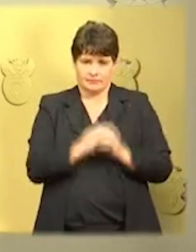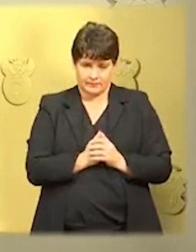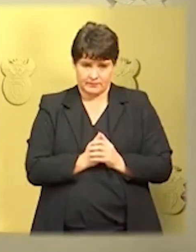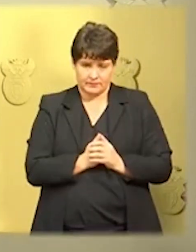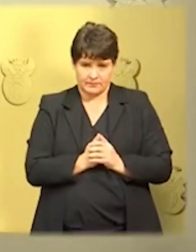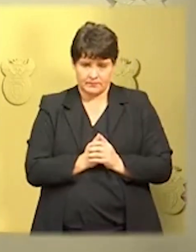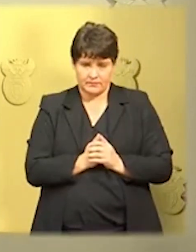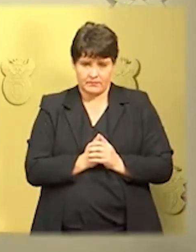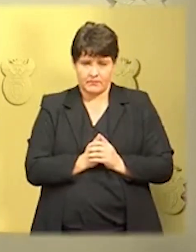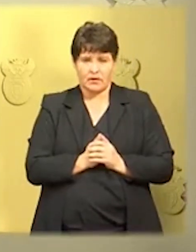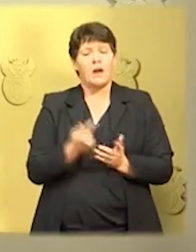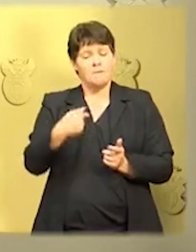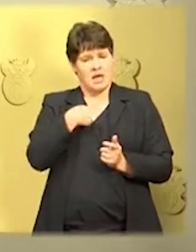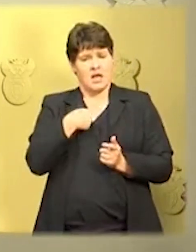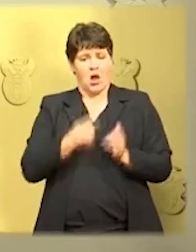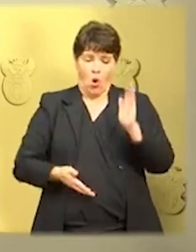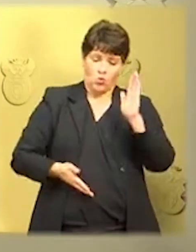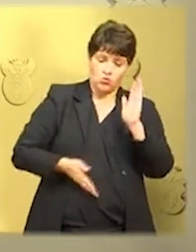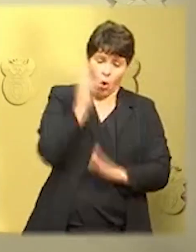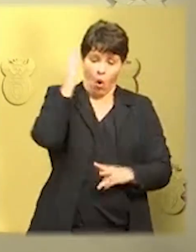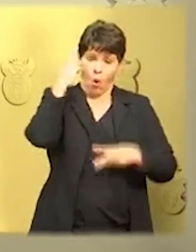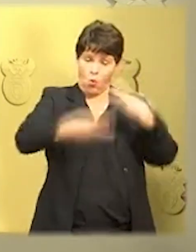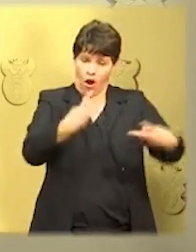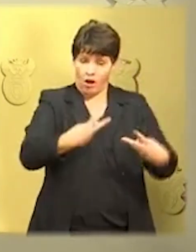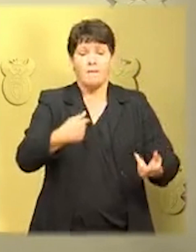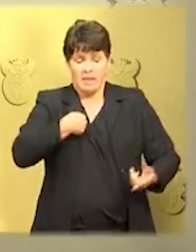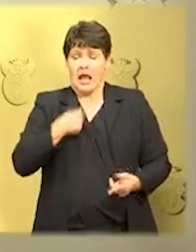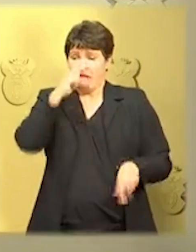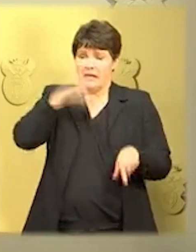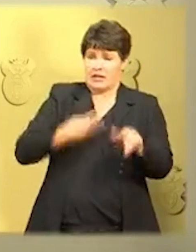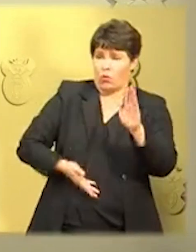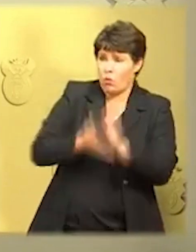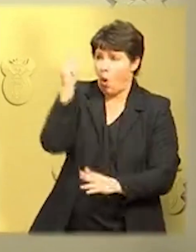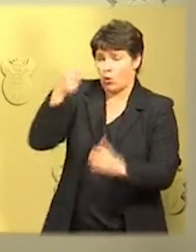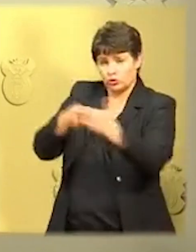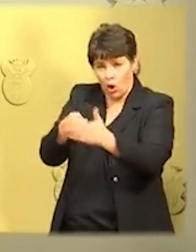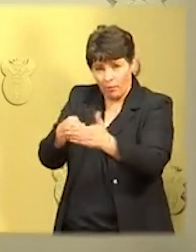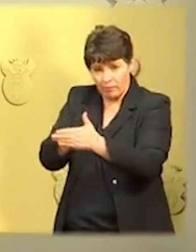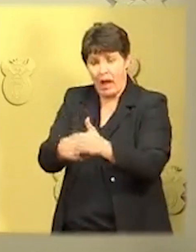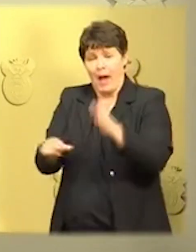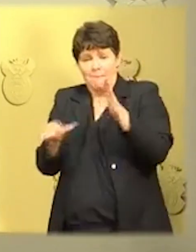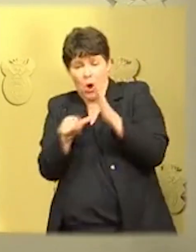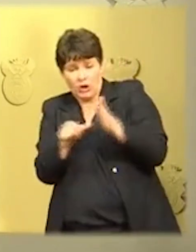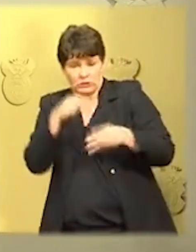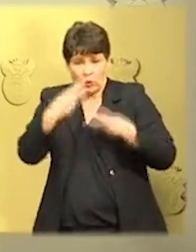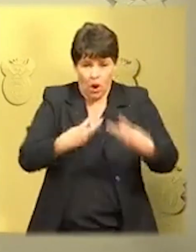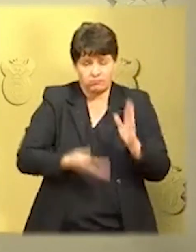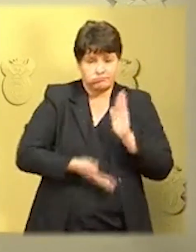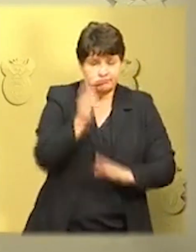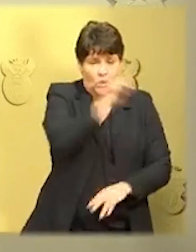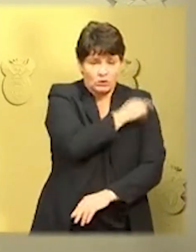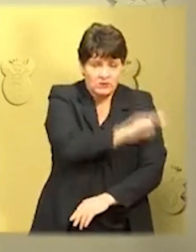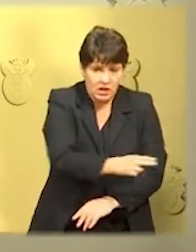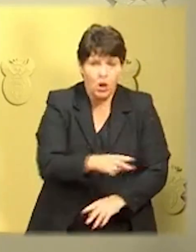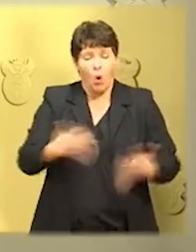other than for essential personal movement doing essential work and work